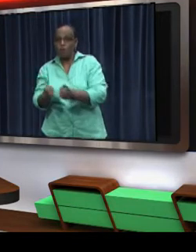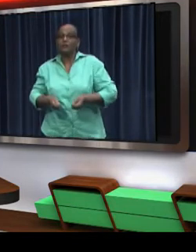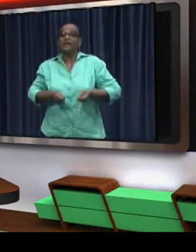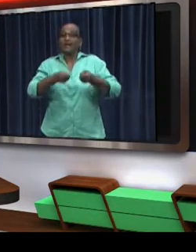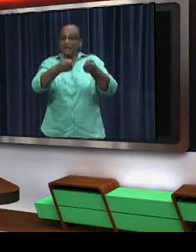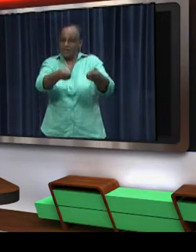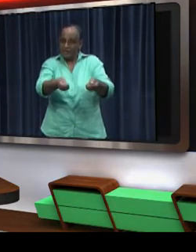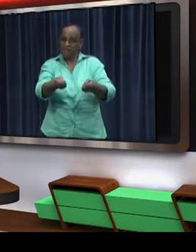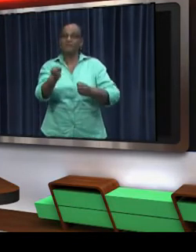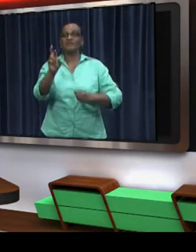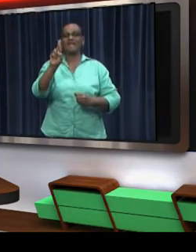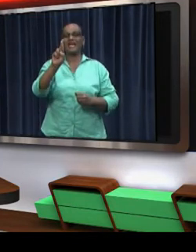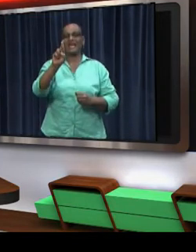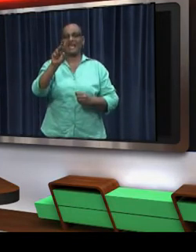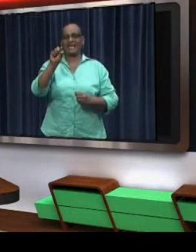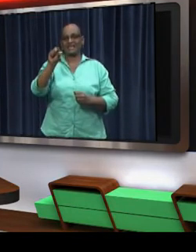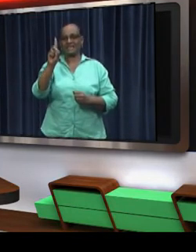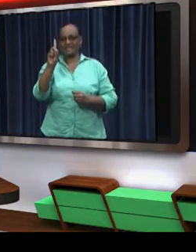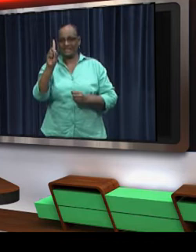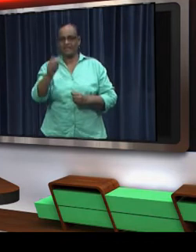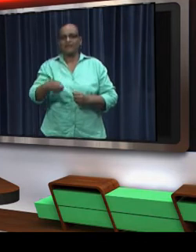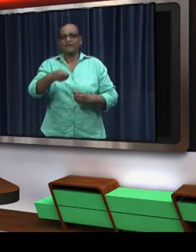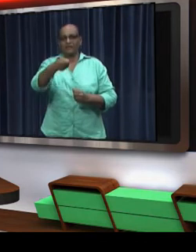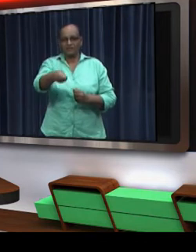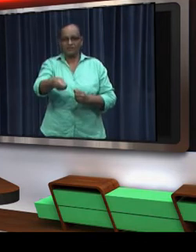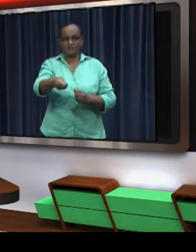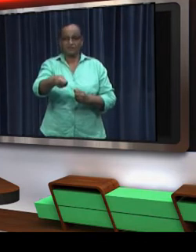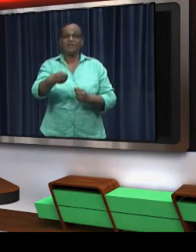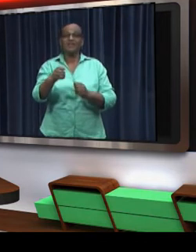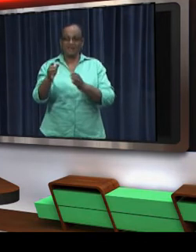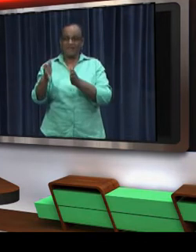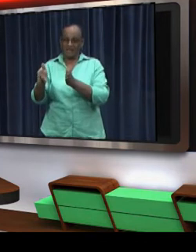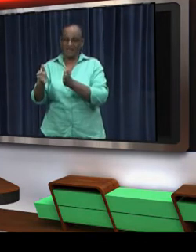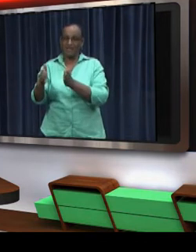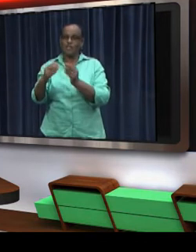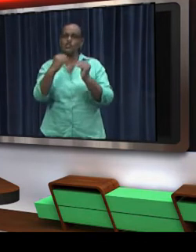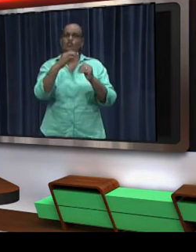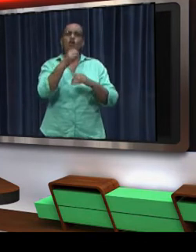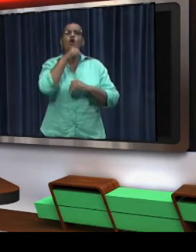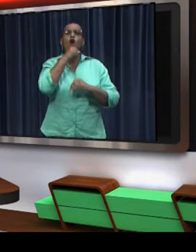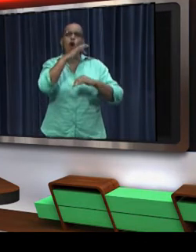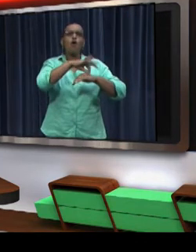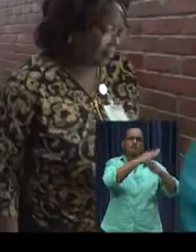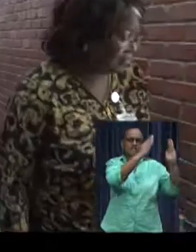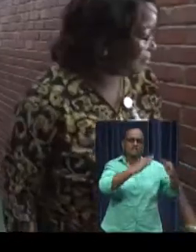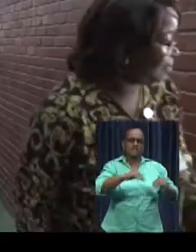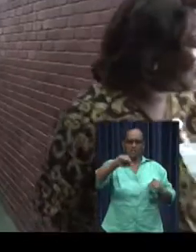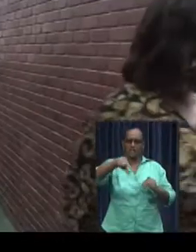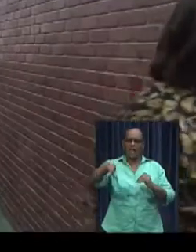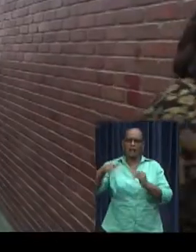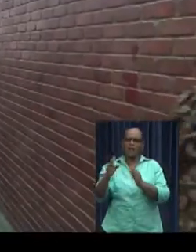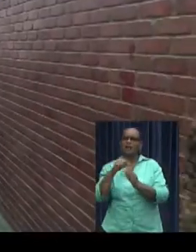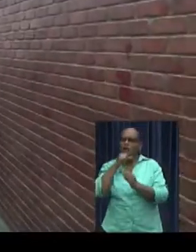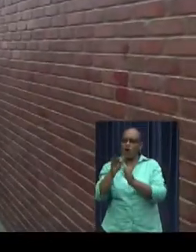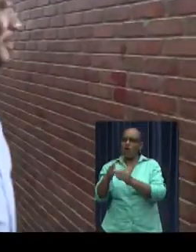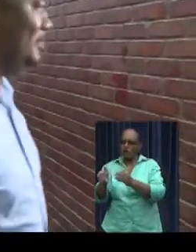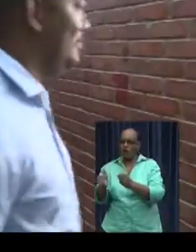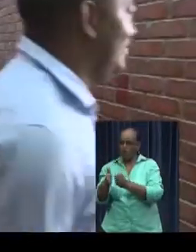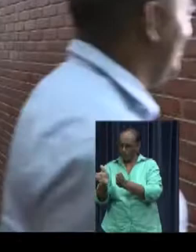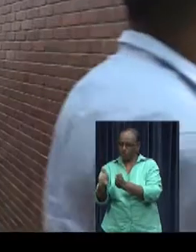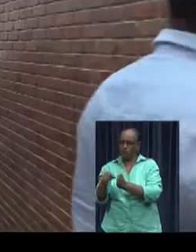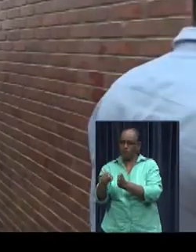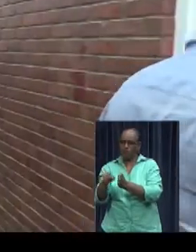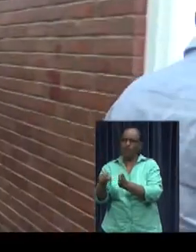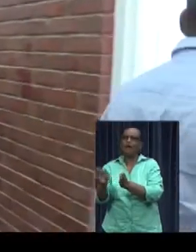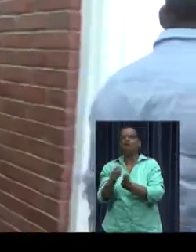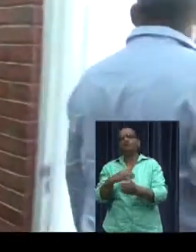and transferred it to the Foundation Regional Health Service, RGD. A wing of the old hospital